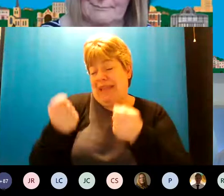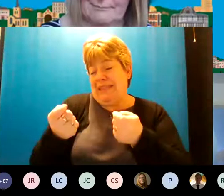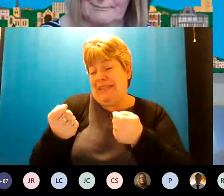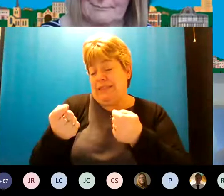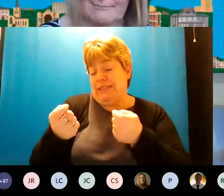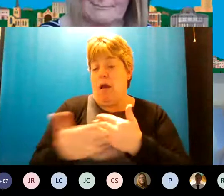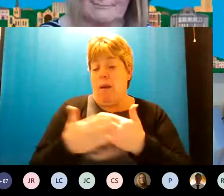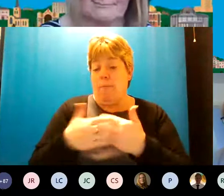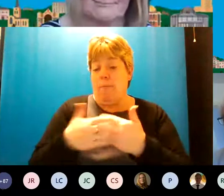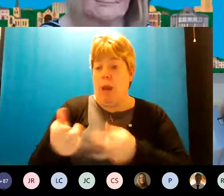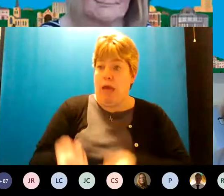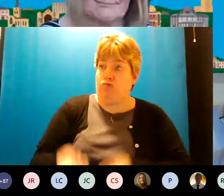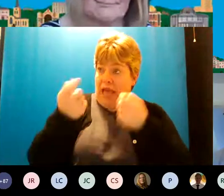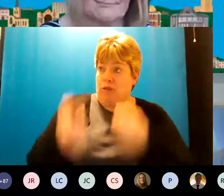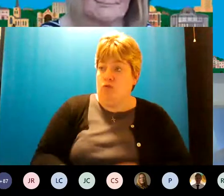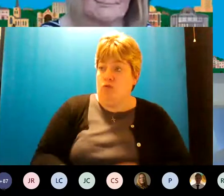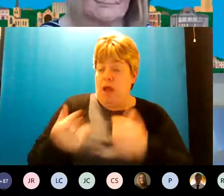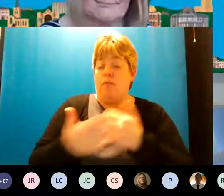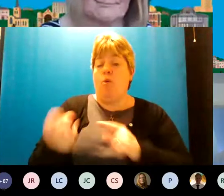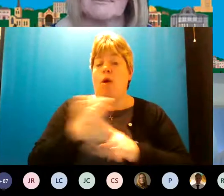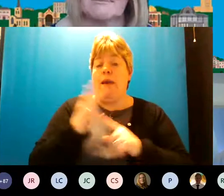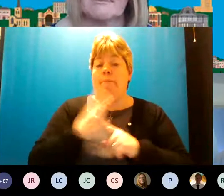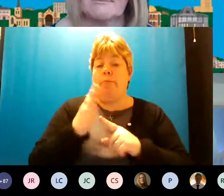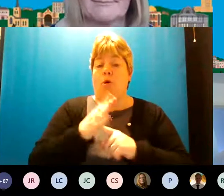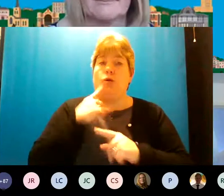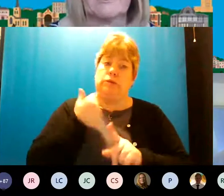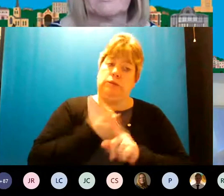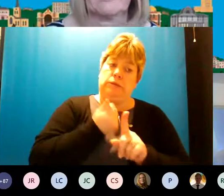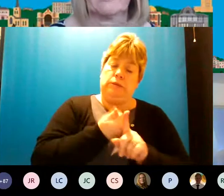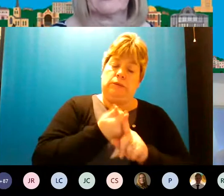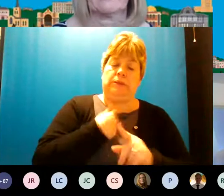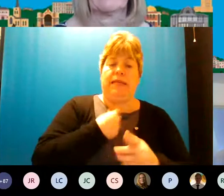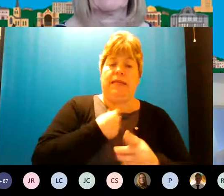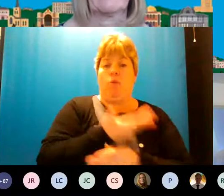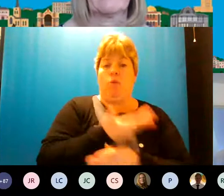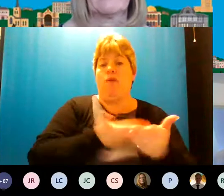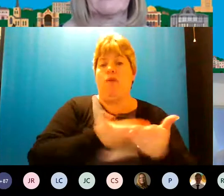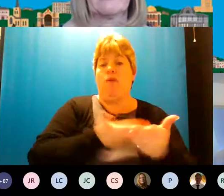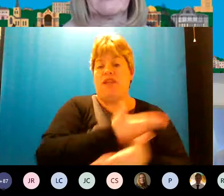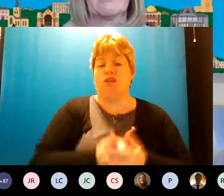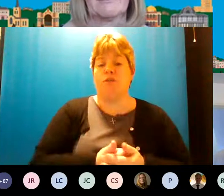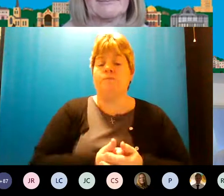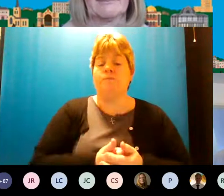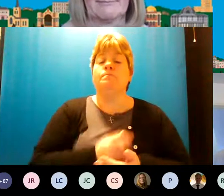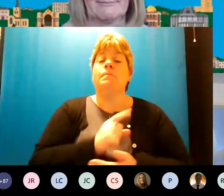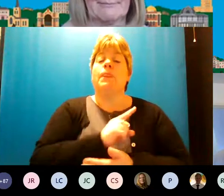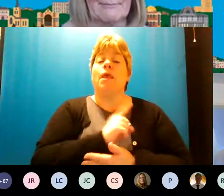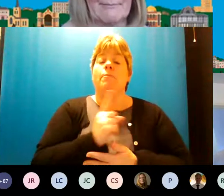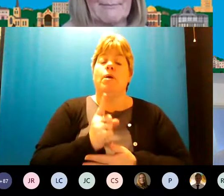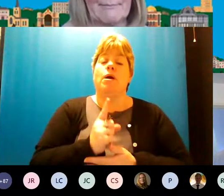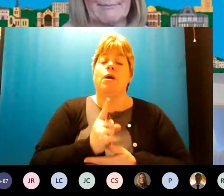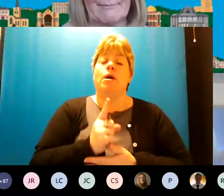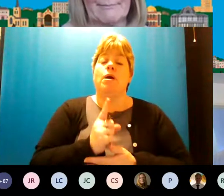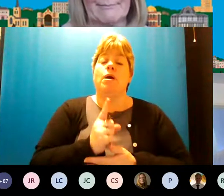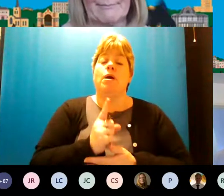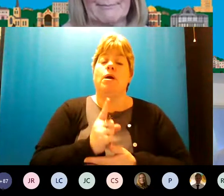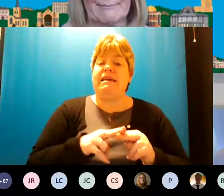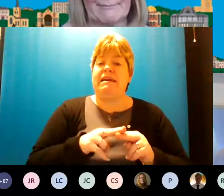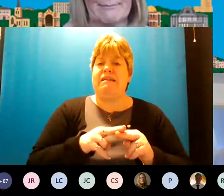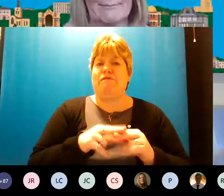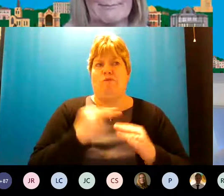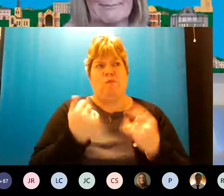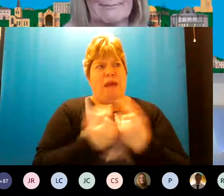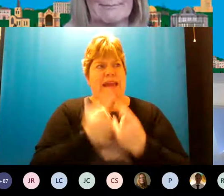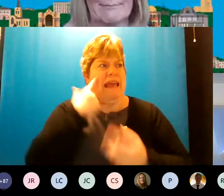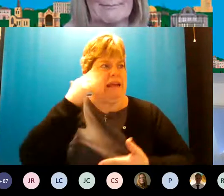people like yourself we bring them up the more importance that we'll keep giving it in in our conversations but if you if you have any experiences